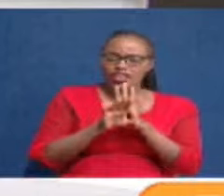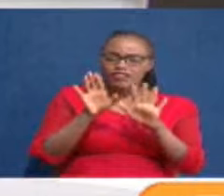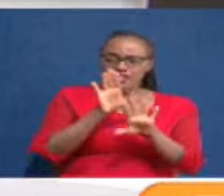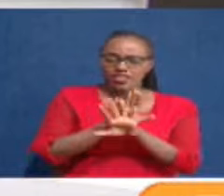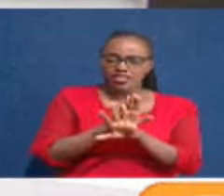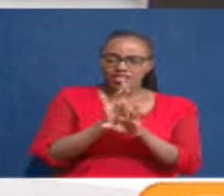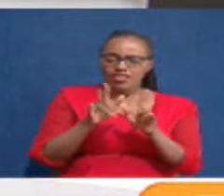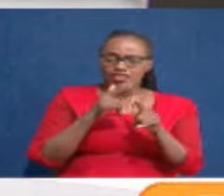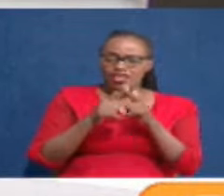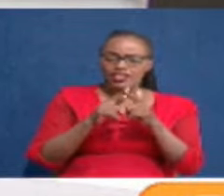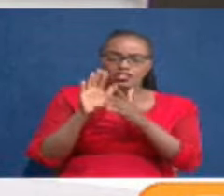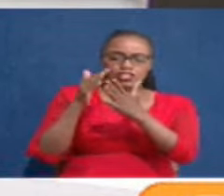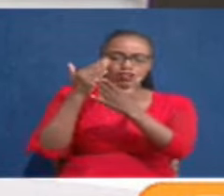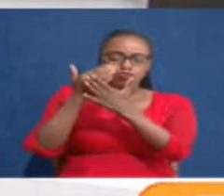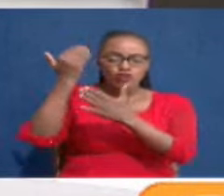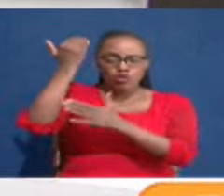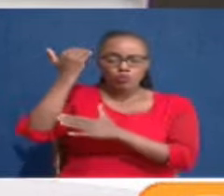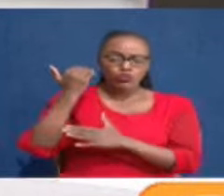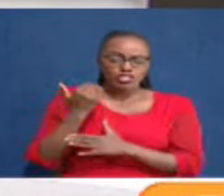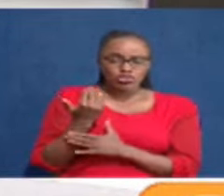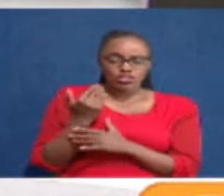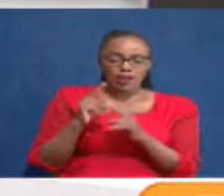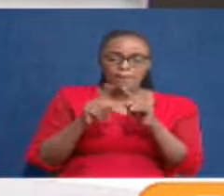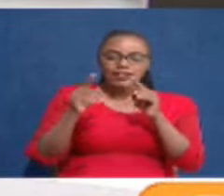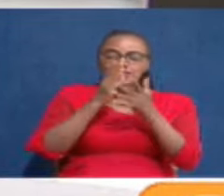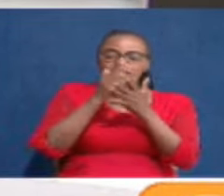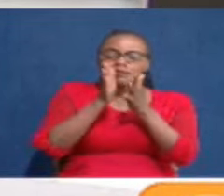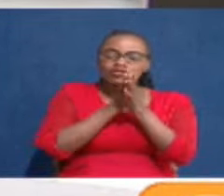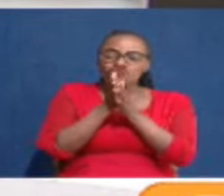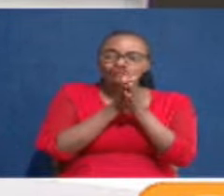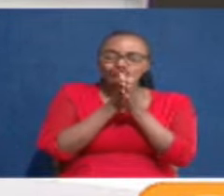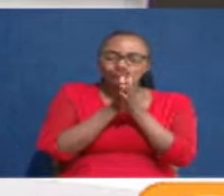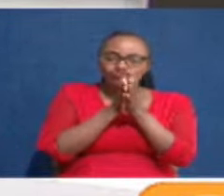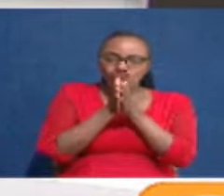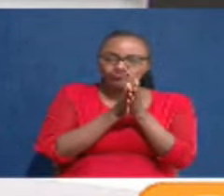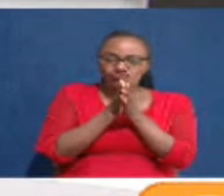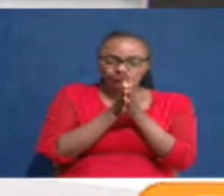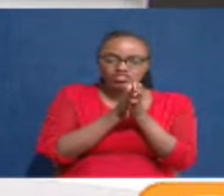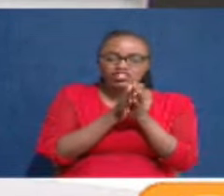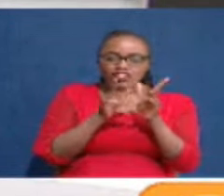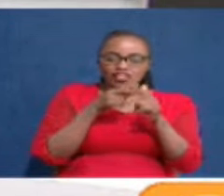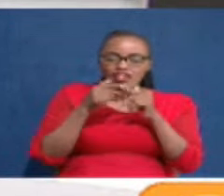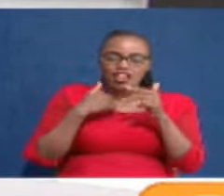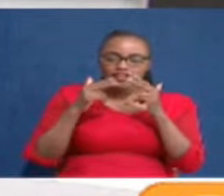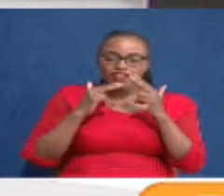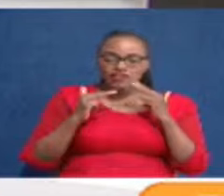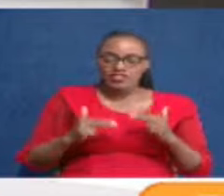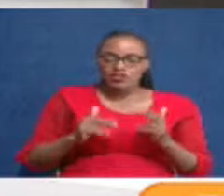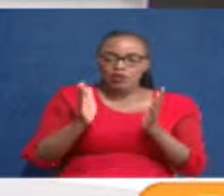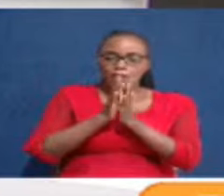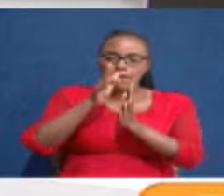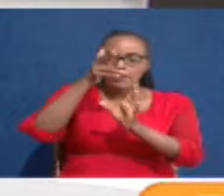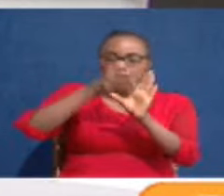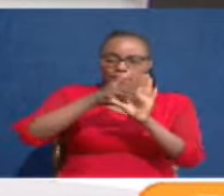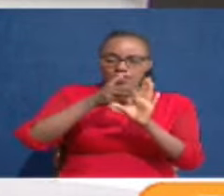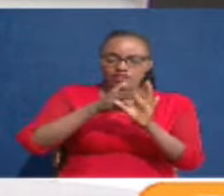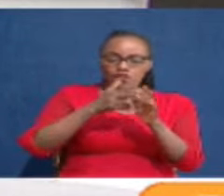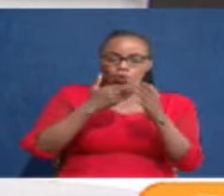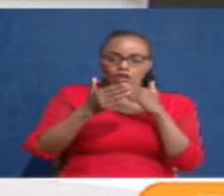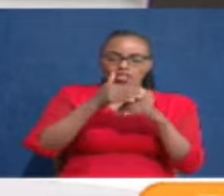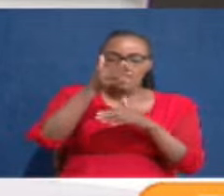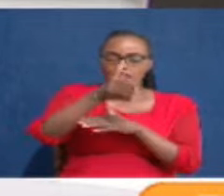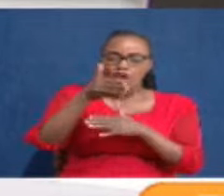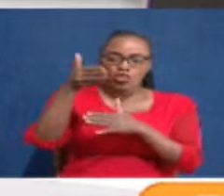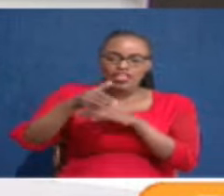the thing was a petition yeah there was a letter the interesting bit is that in as much as the physical public participation hearings were not well